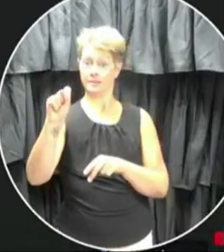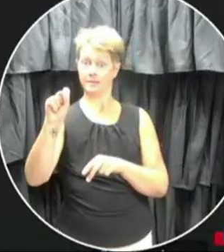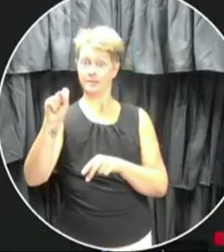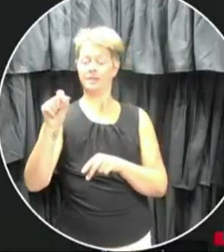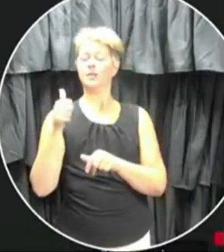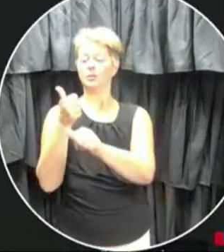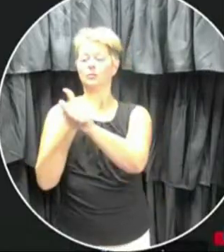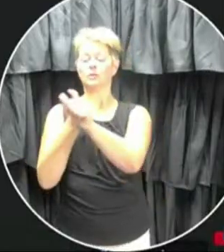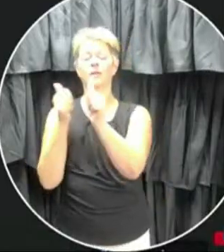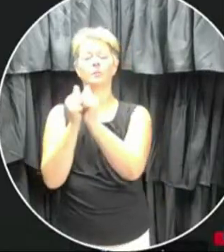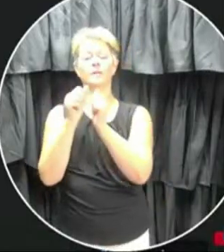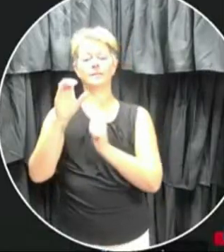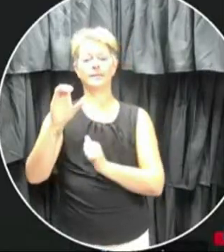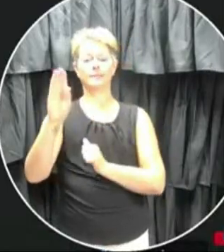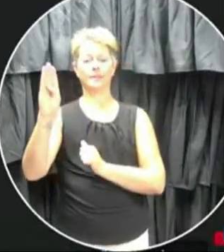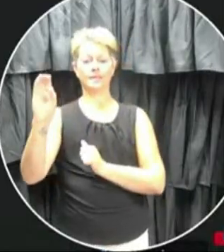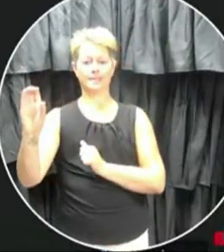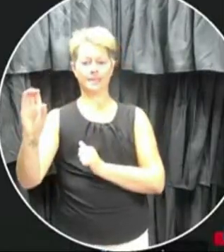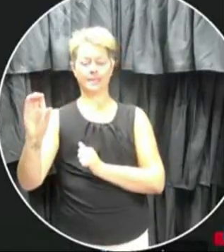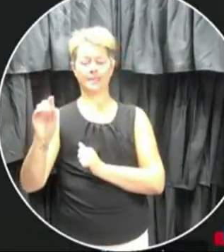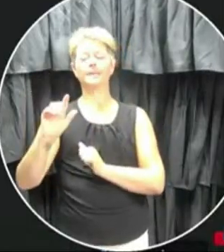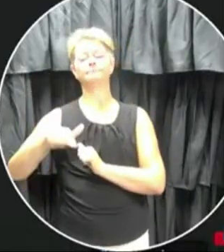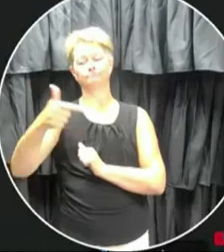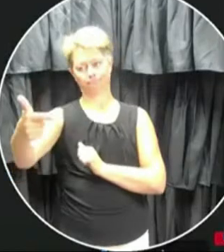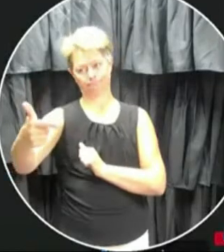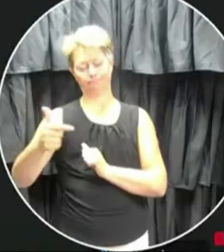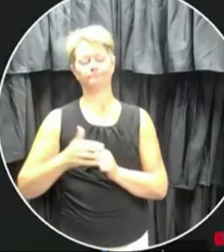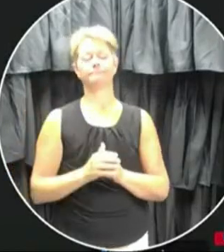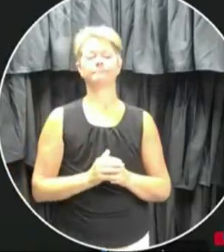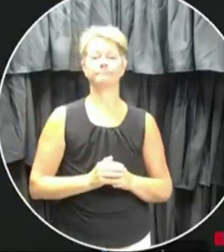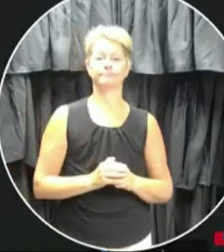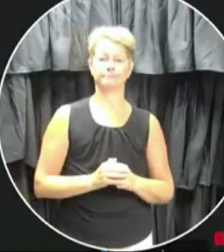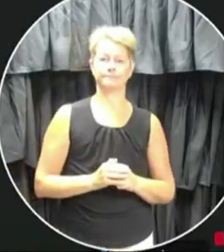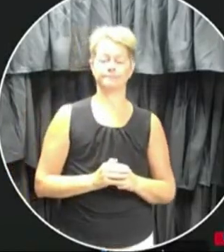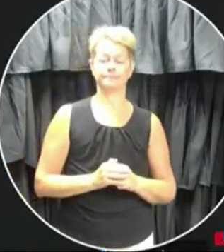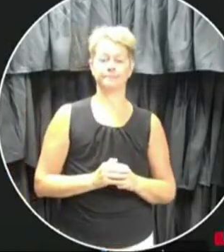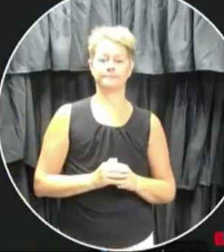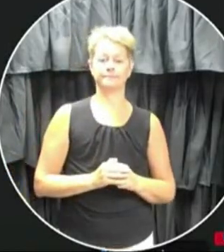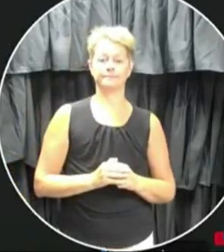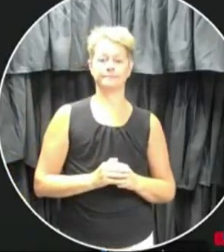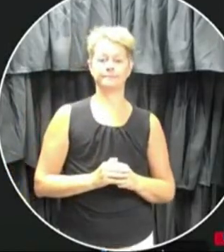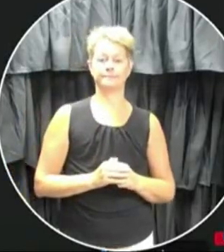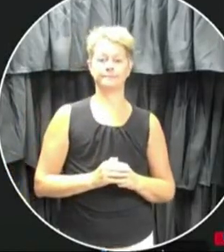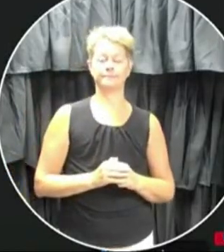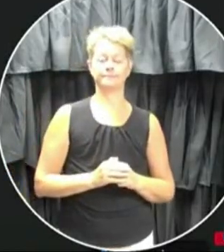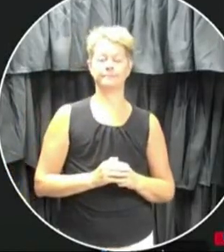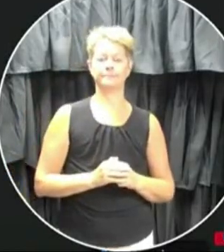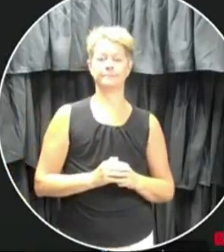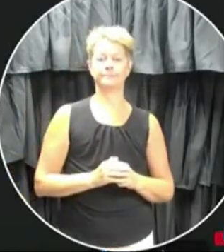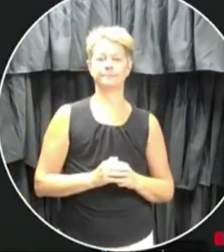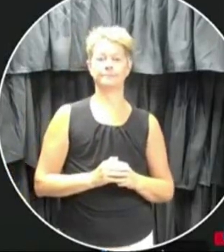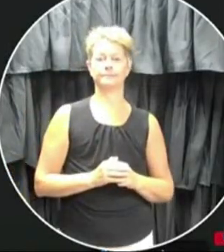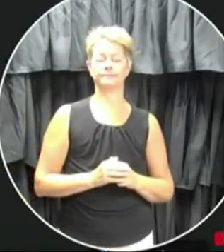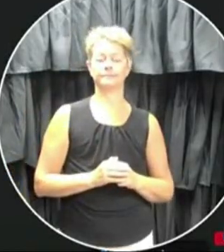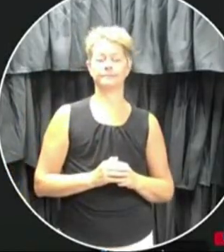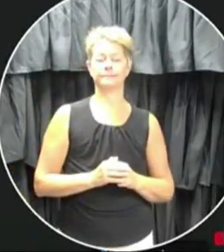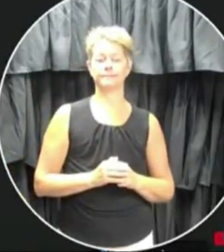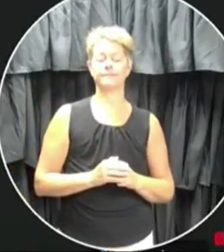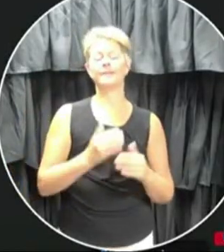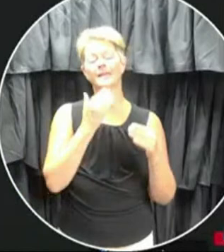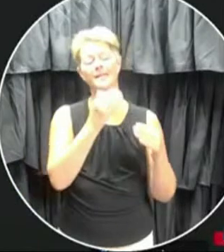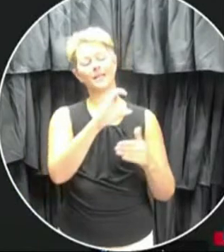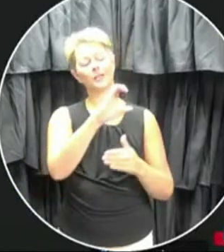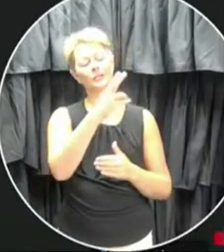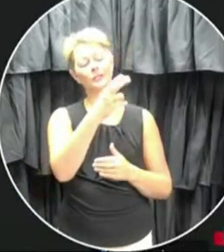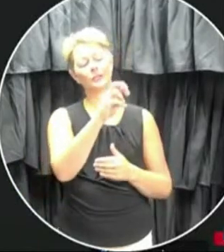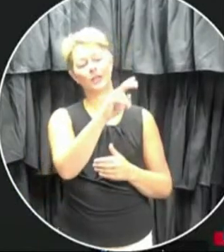CBC. I have unmuted you and I do believe you can interact now as needed. Thank you, Cheryl.